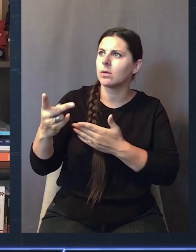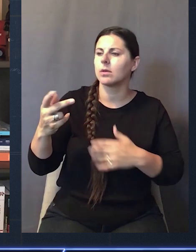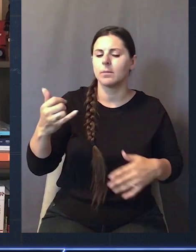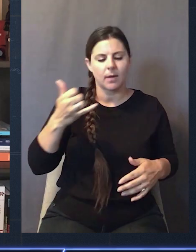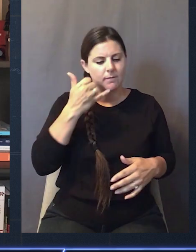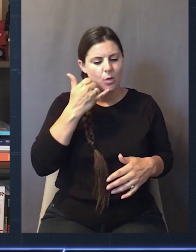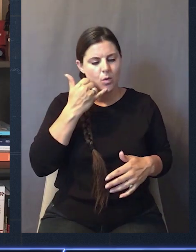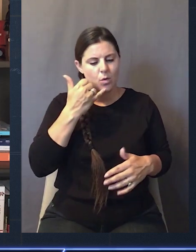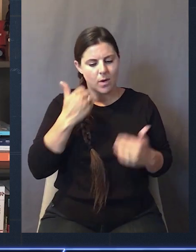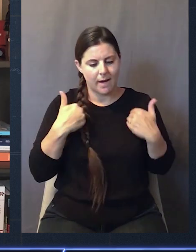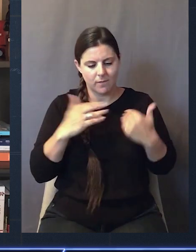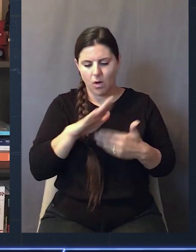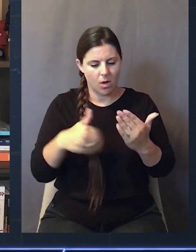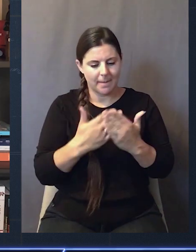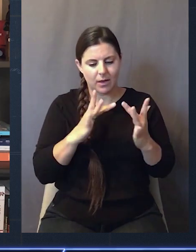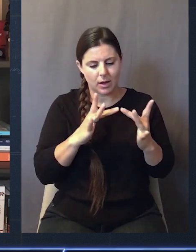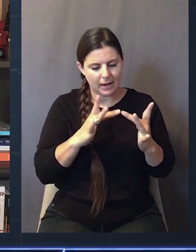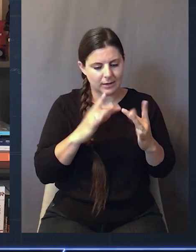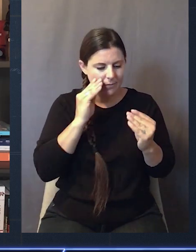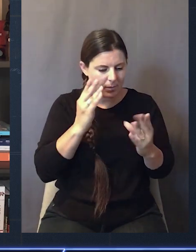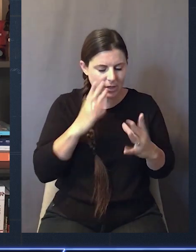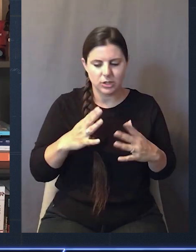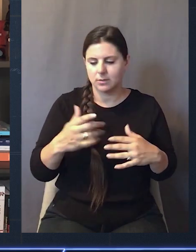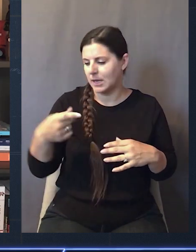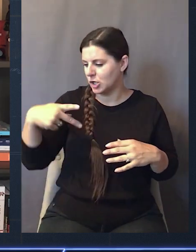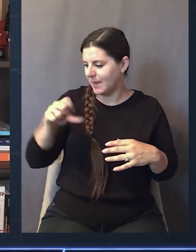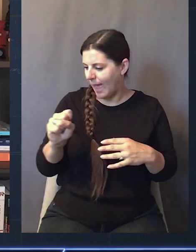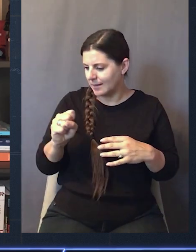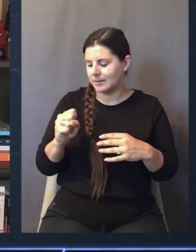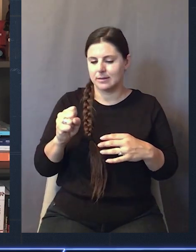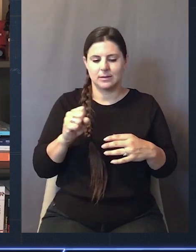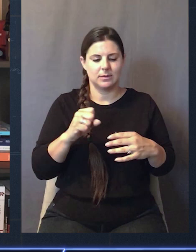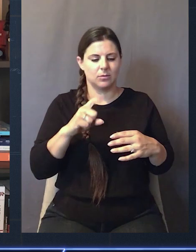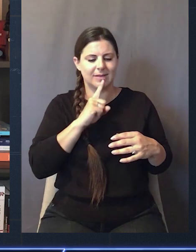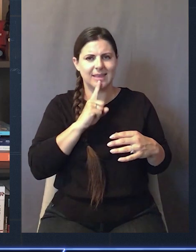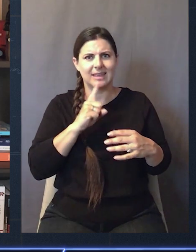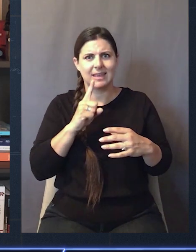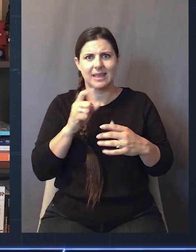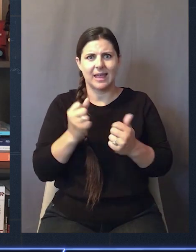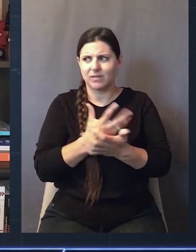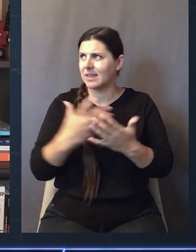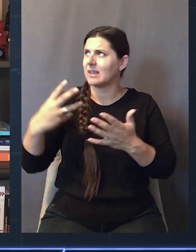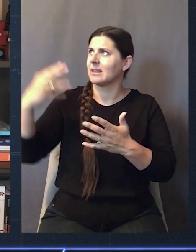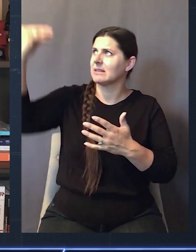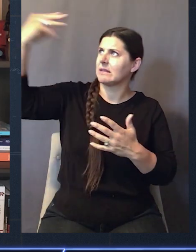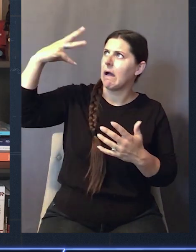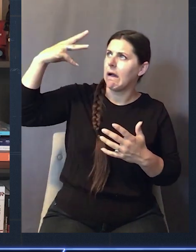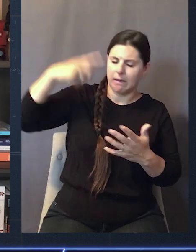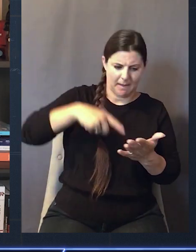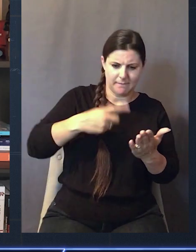failures. You think about, well, my phone has got all my contacts and my directions, and it's my GPS, and it's my altimeter.